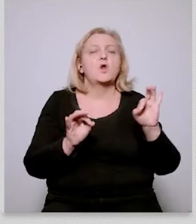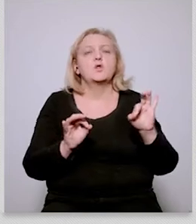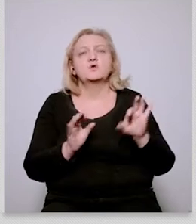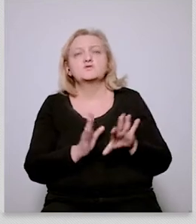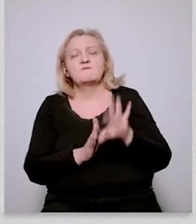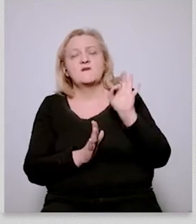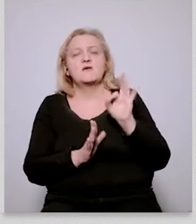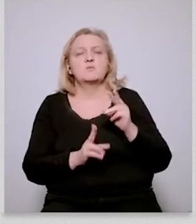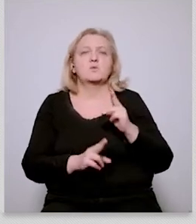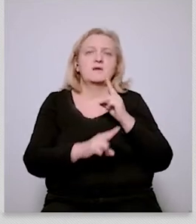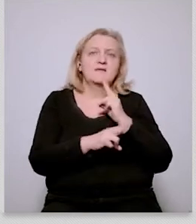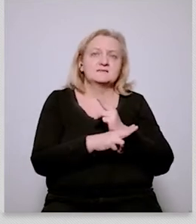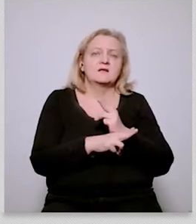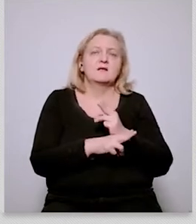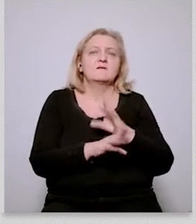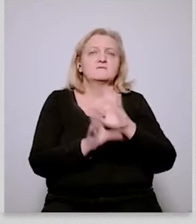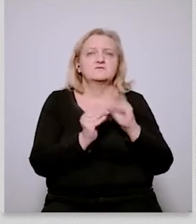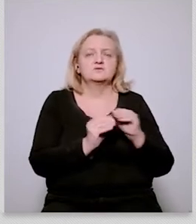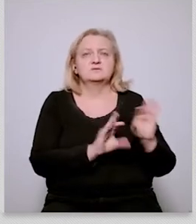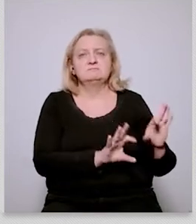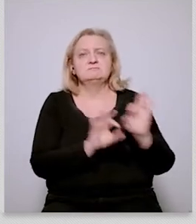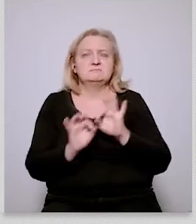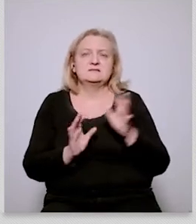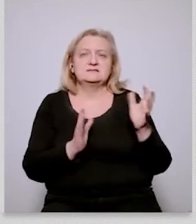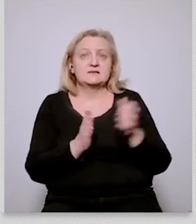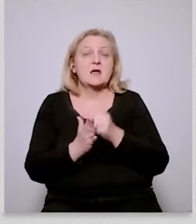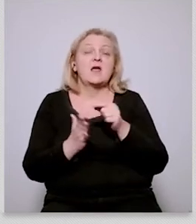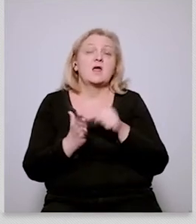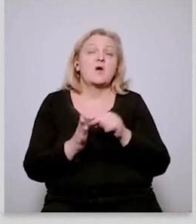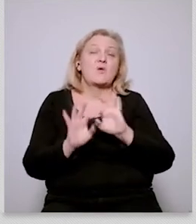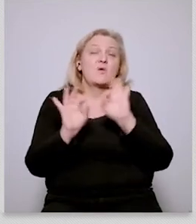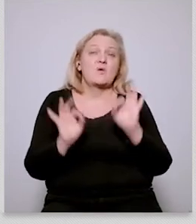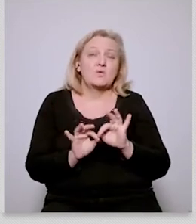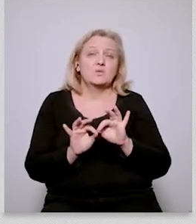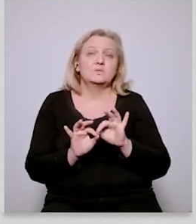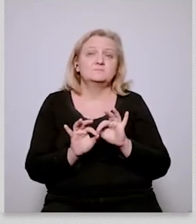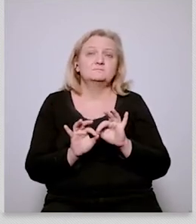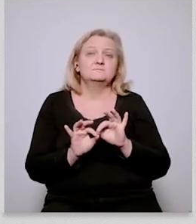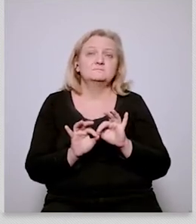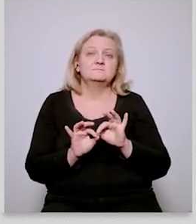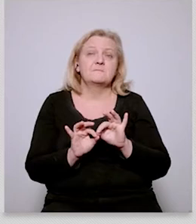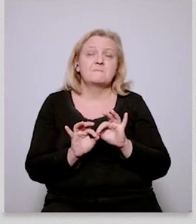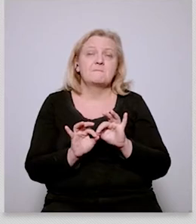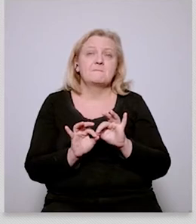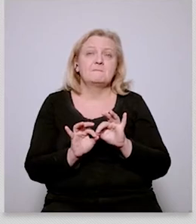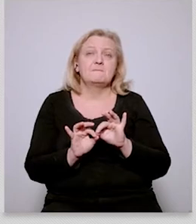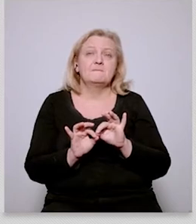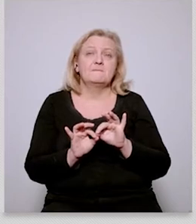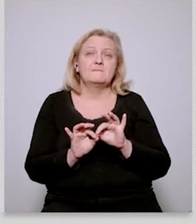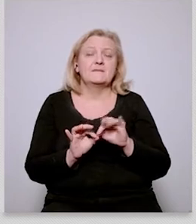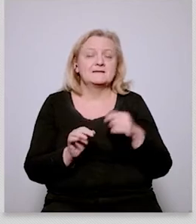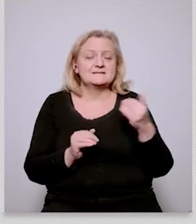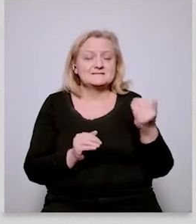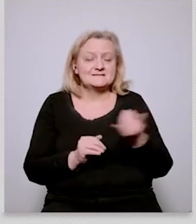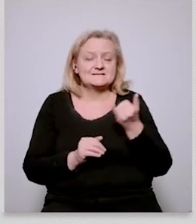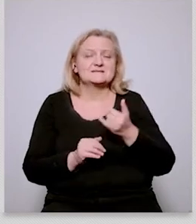belongs you know to the more progressive you know potentially pro-climate camp and essentially saying you